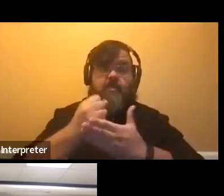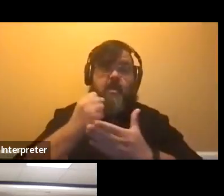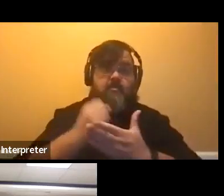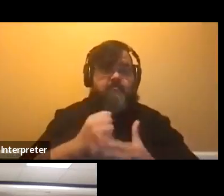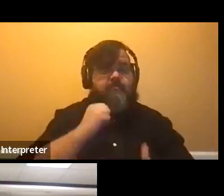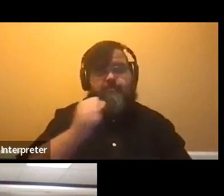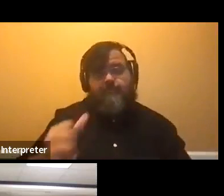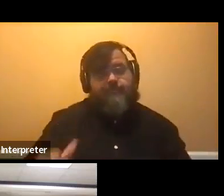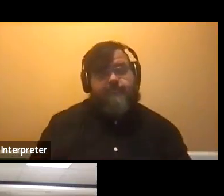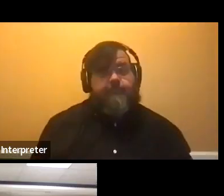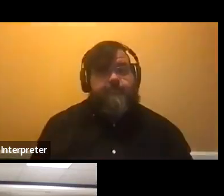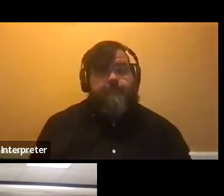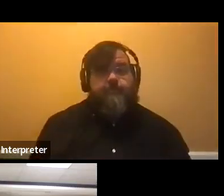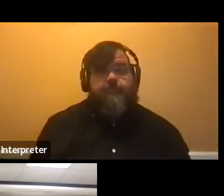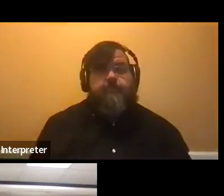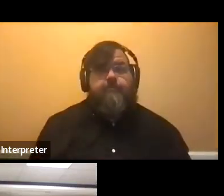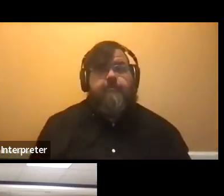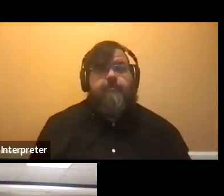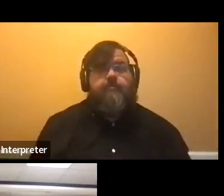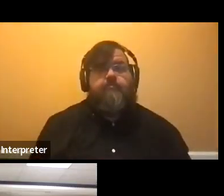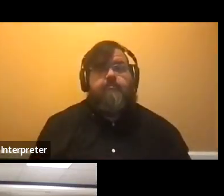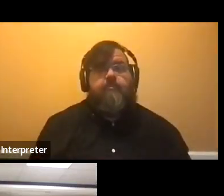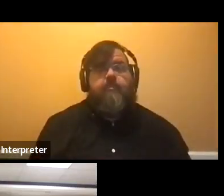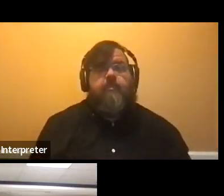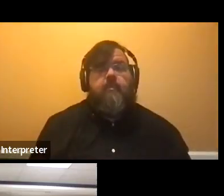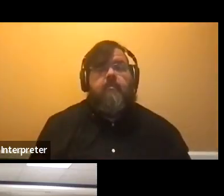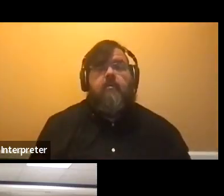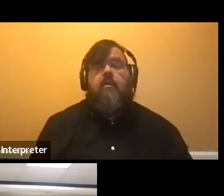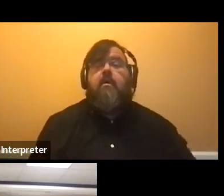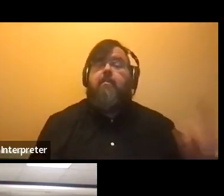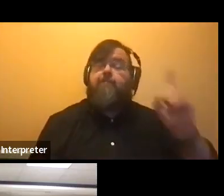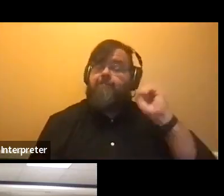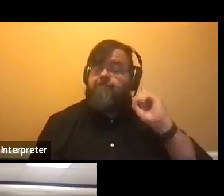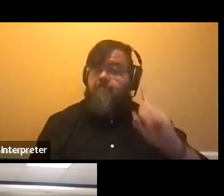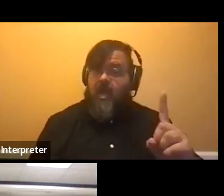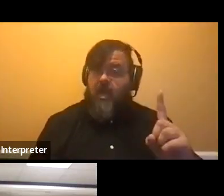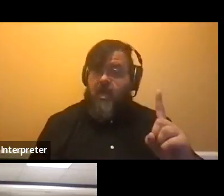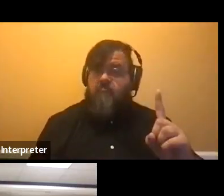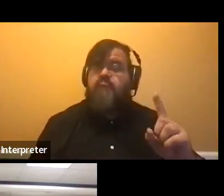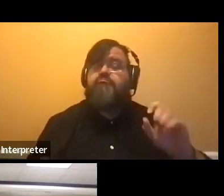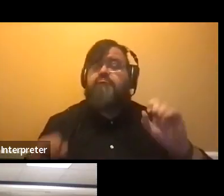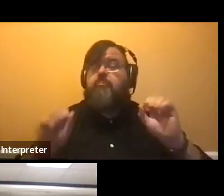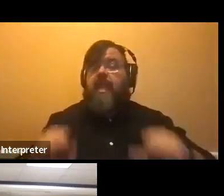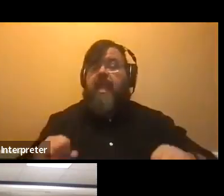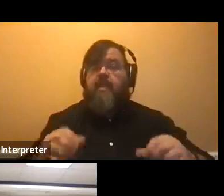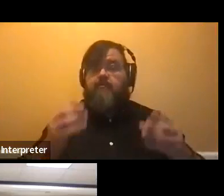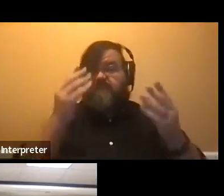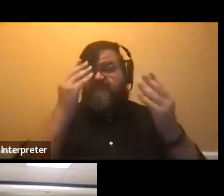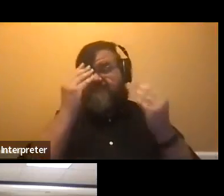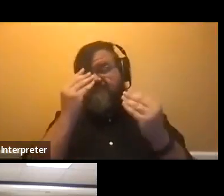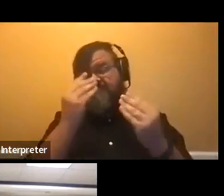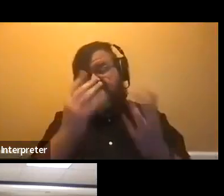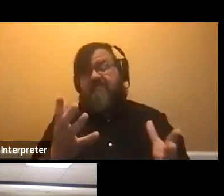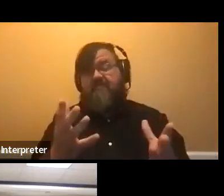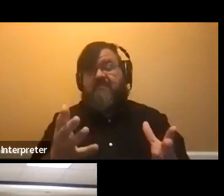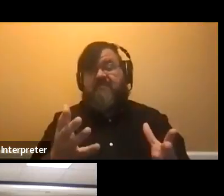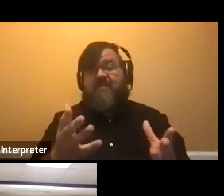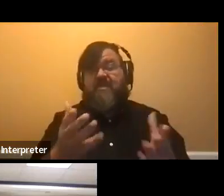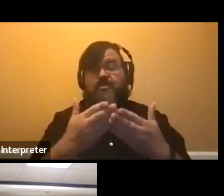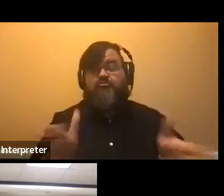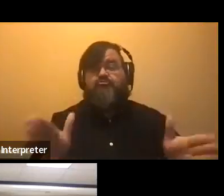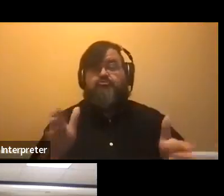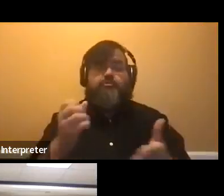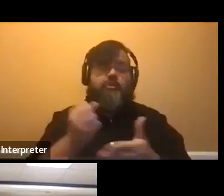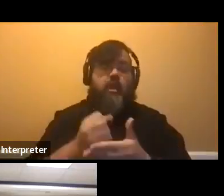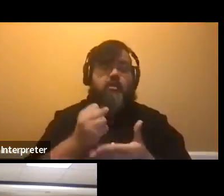Um, definitely we can, um, give you a little bit of information about the, just the general scholarship process because our, um,